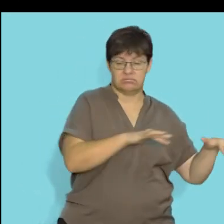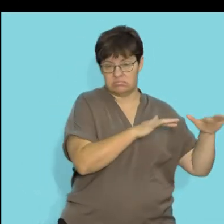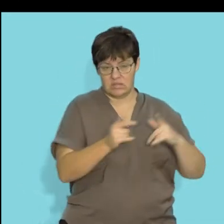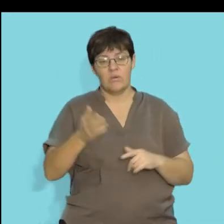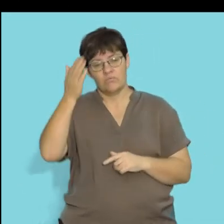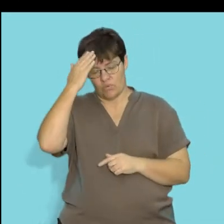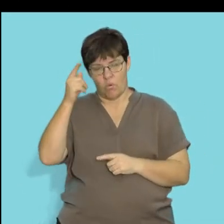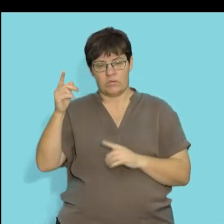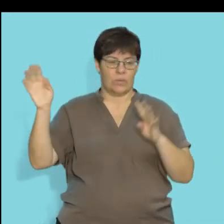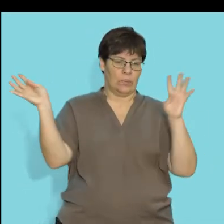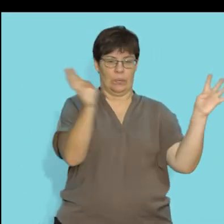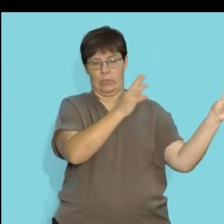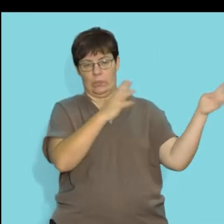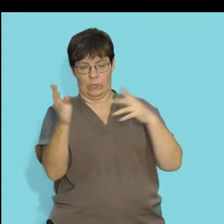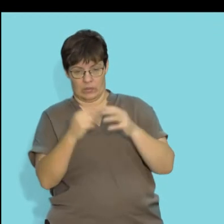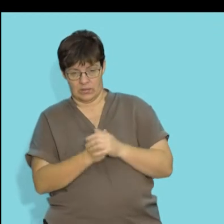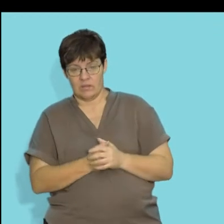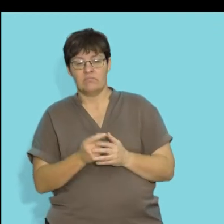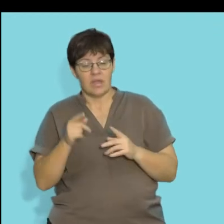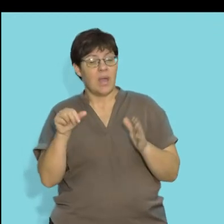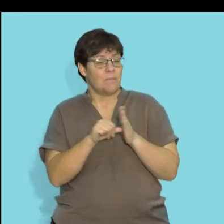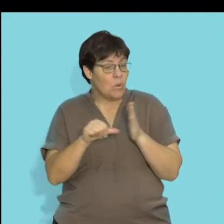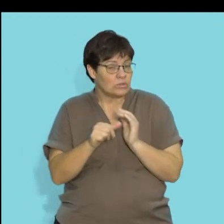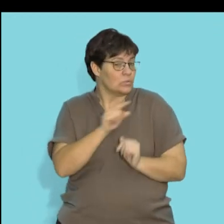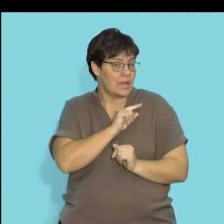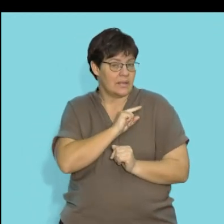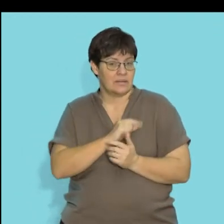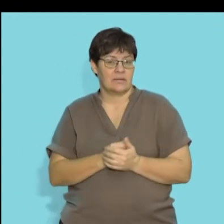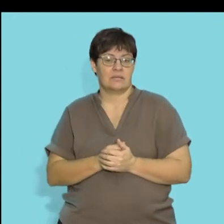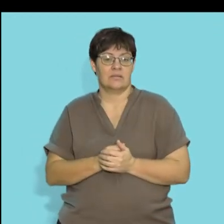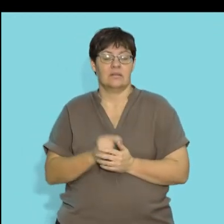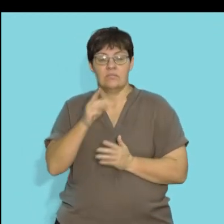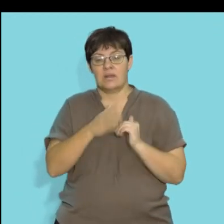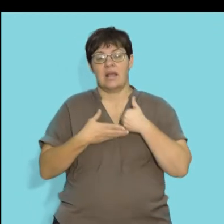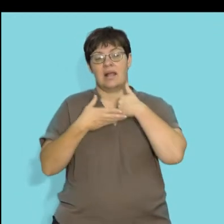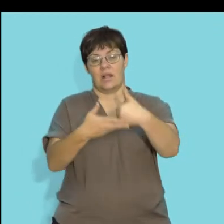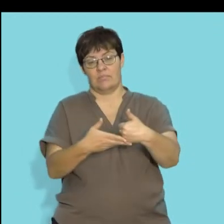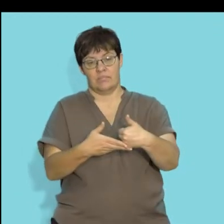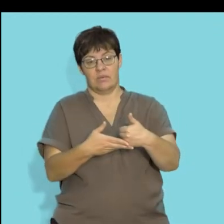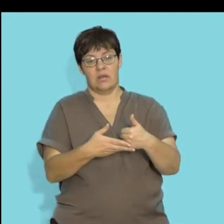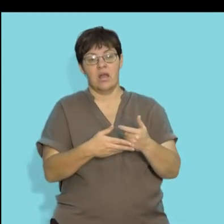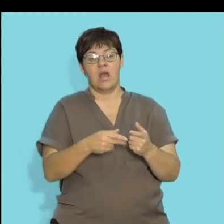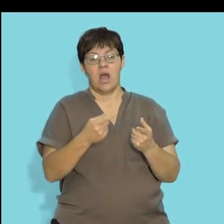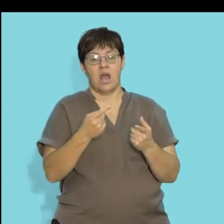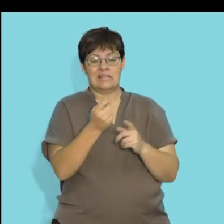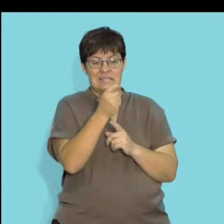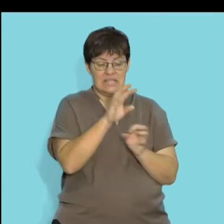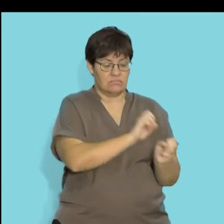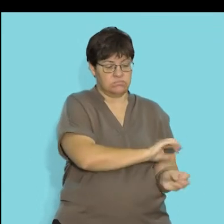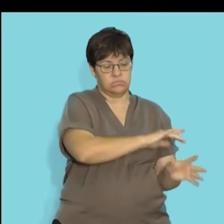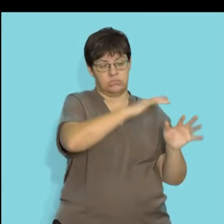atmosphere is known as wind. Wind is very important for the following reason. It will assist in the process of pollination.